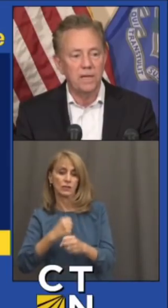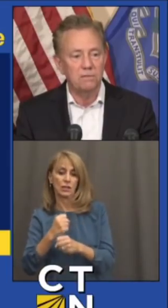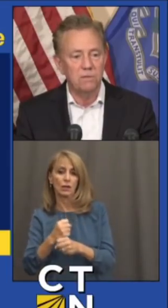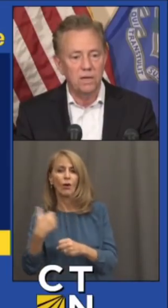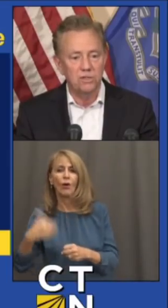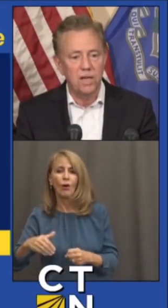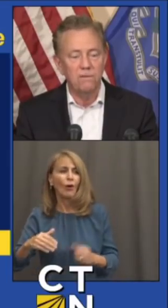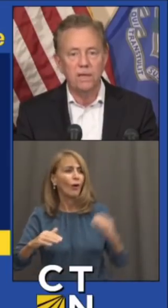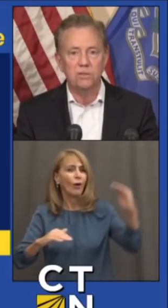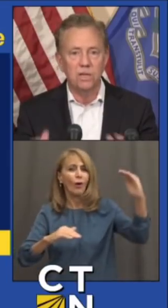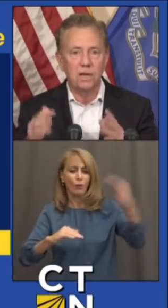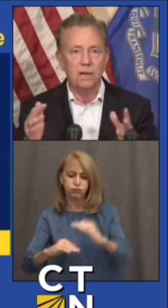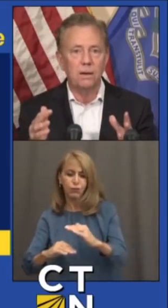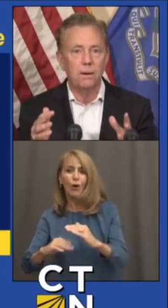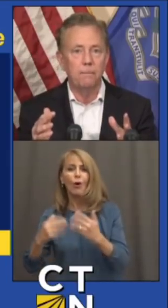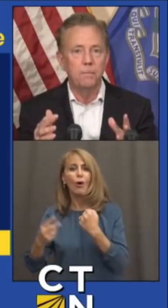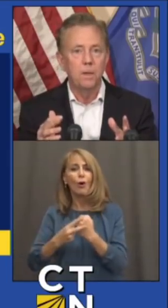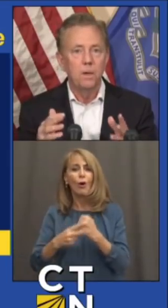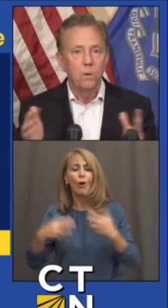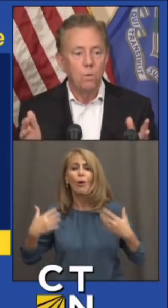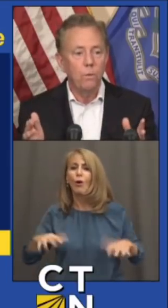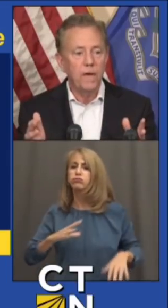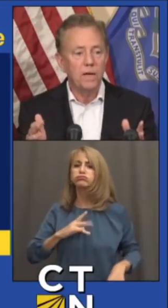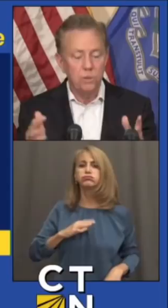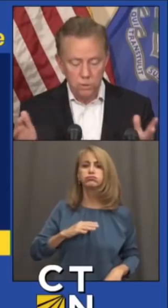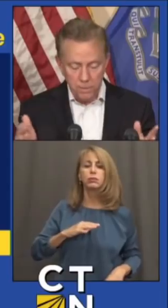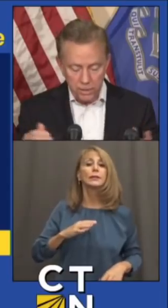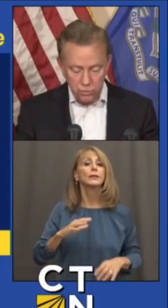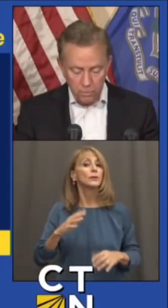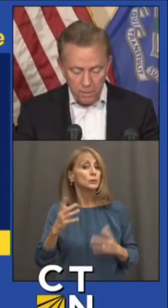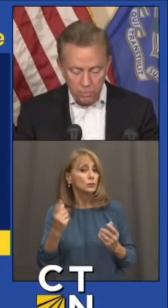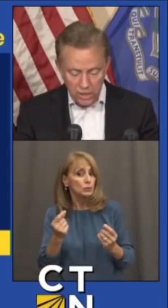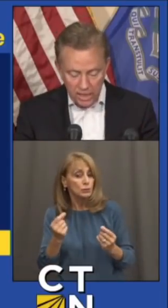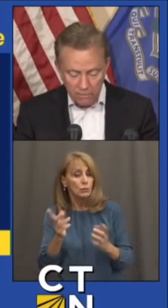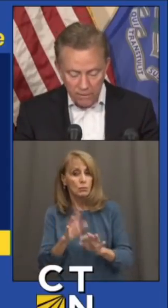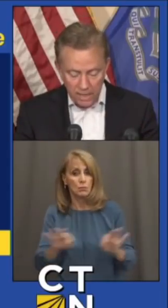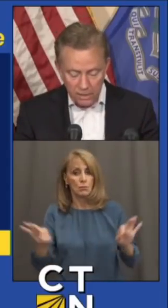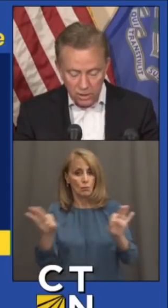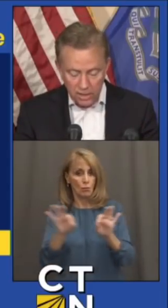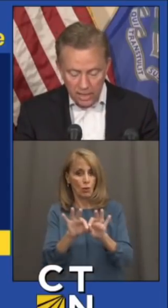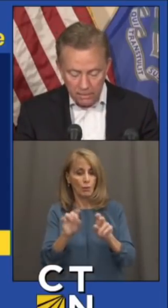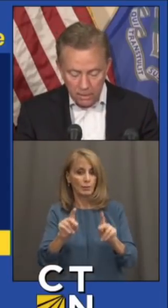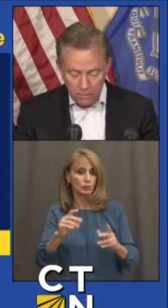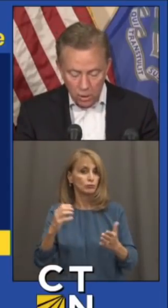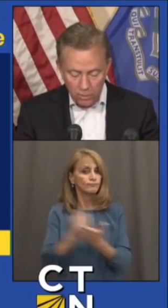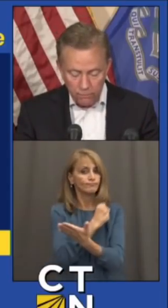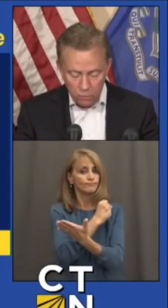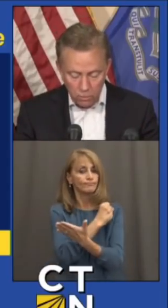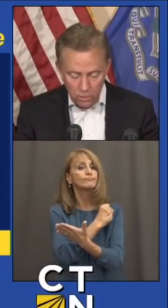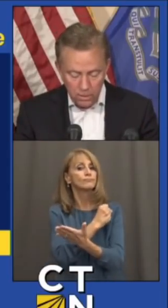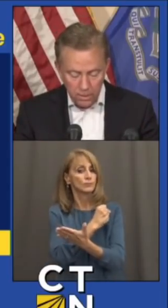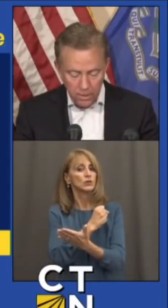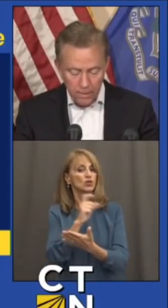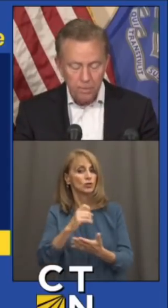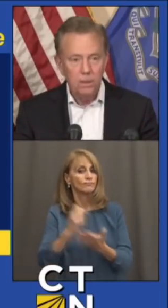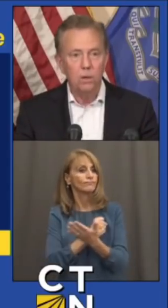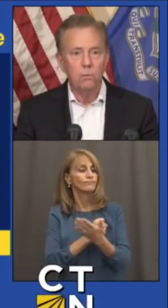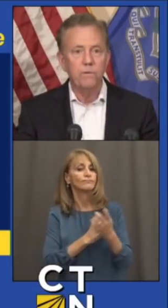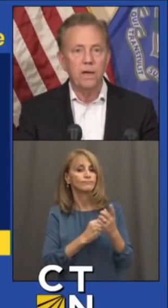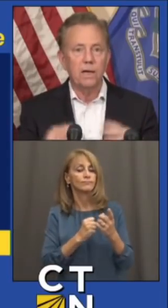significant savings. And what we've got to do is make sure people take advantage of that going forward.